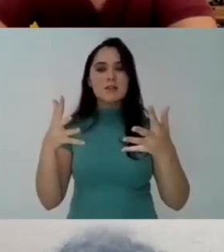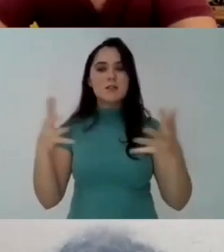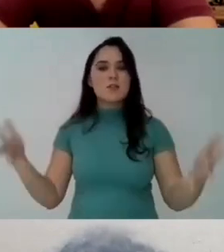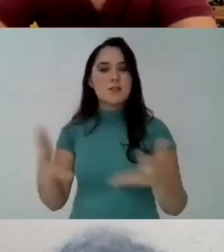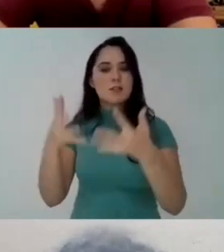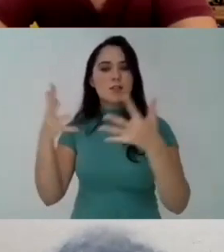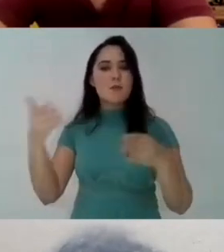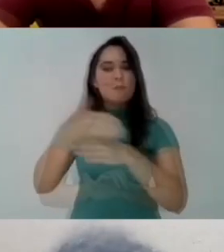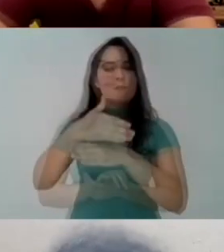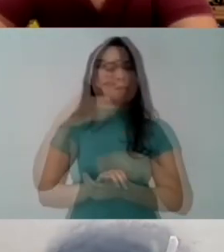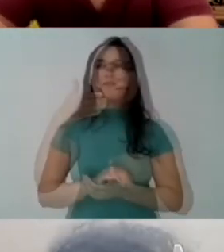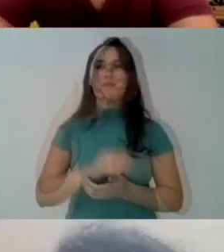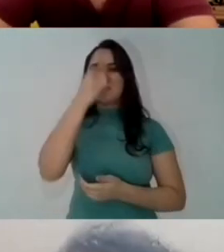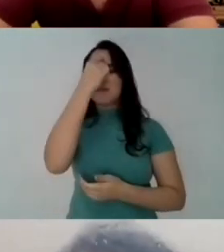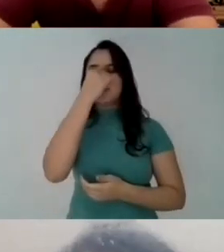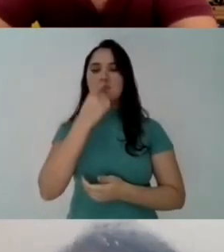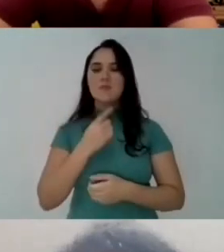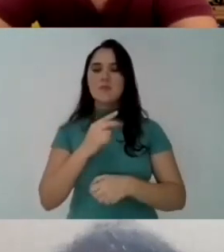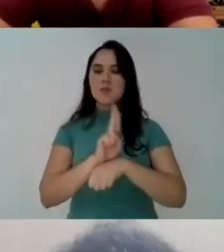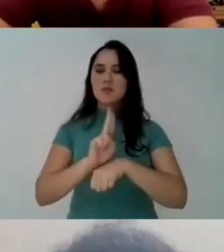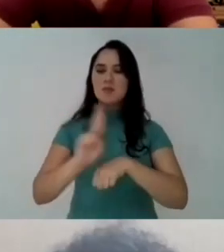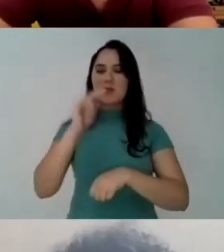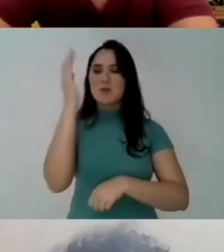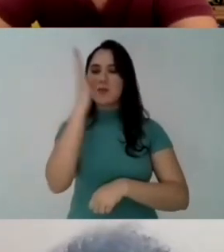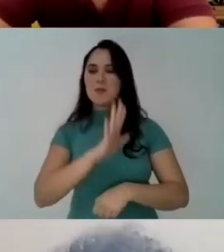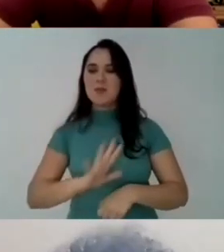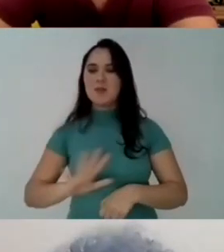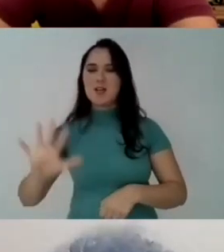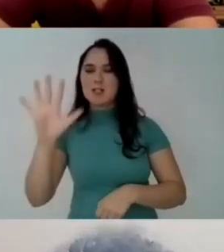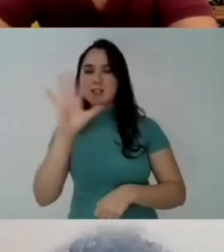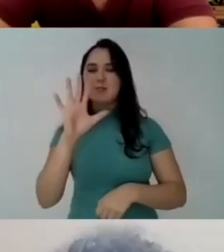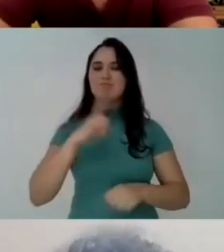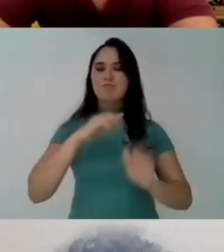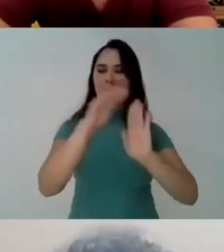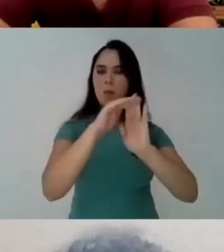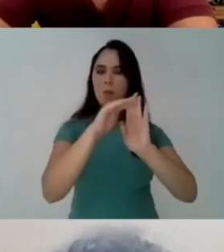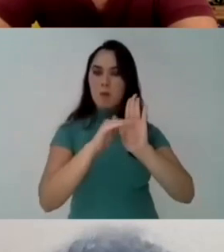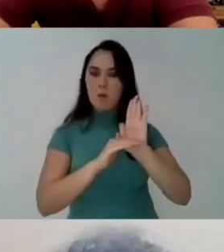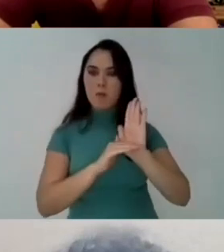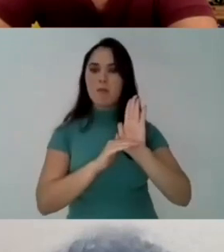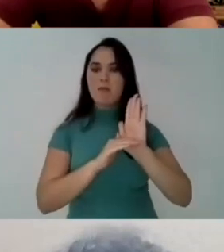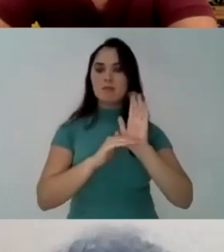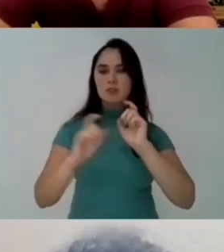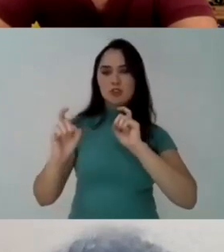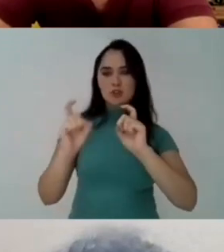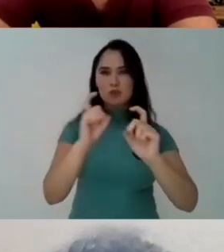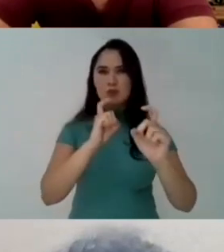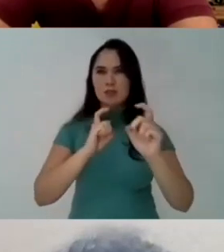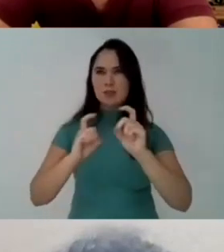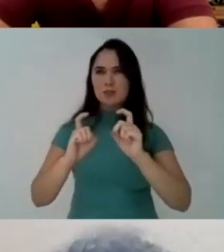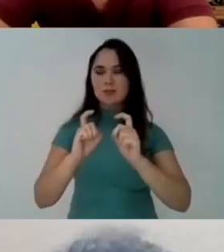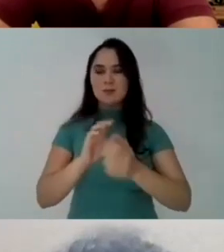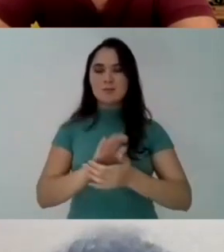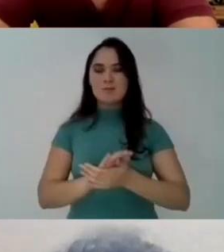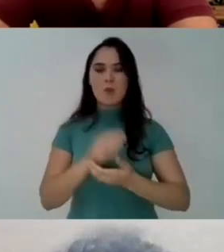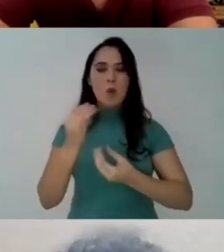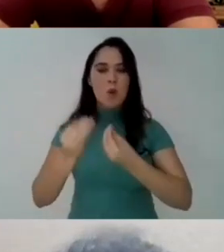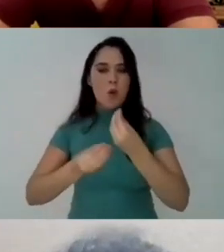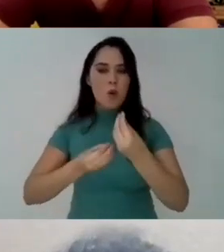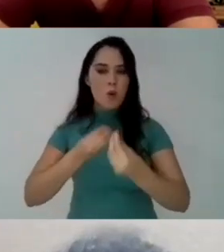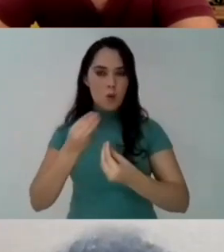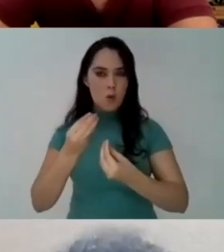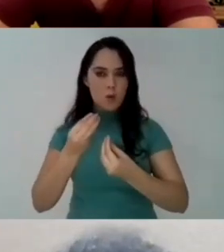expansion of the university And the UNE as an institution is